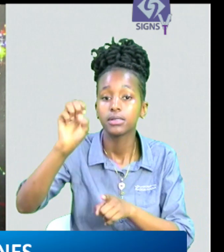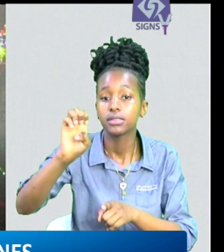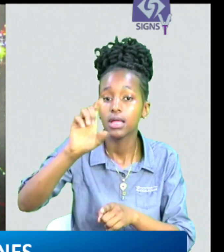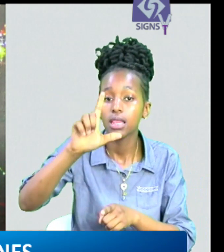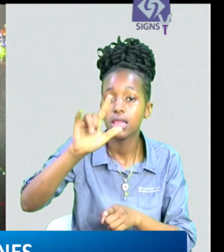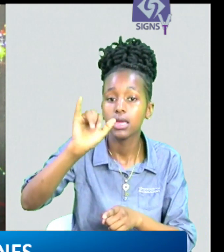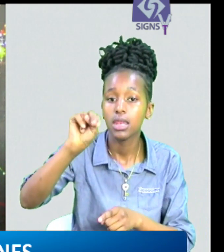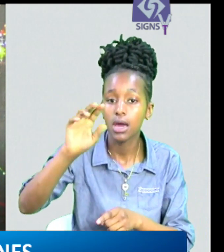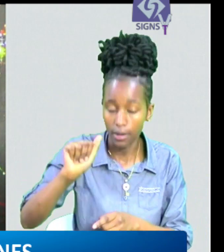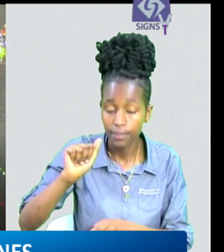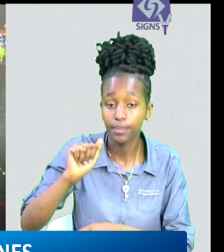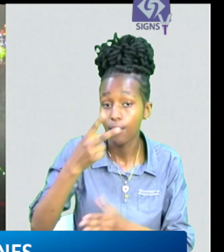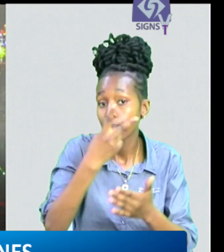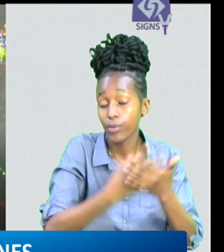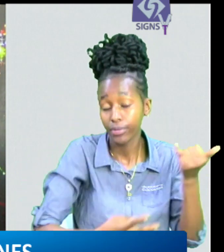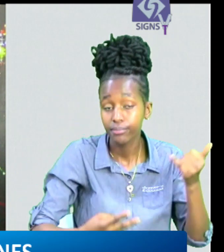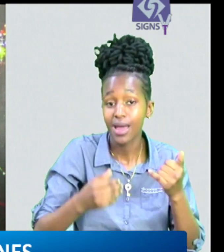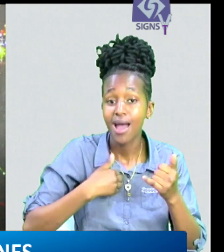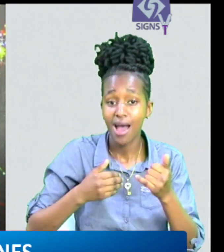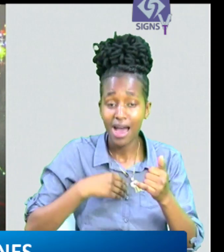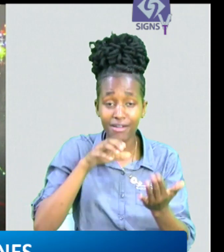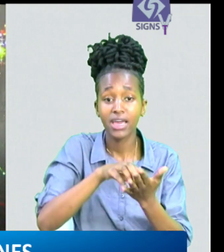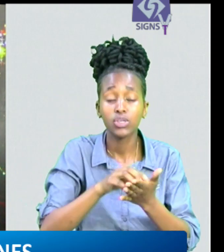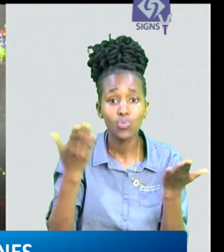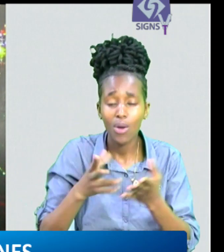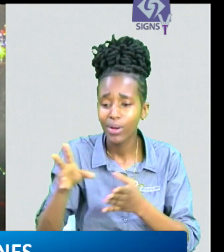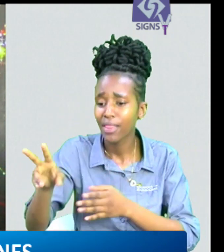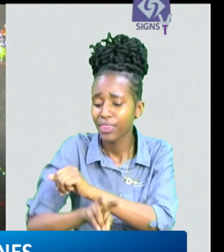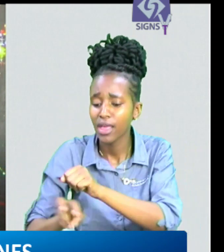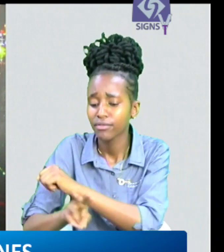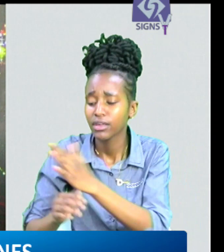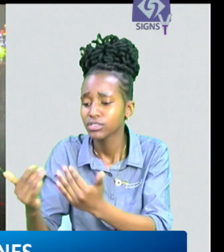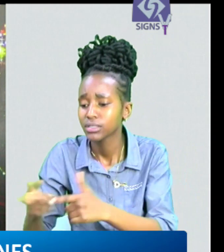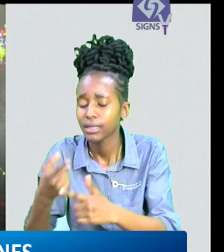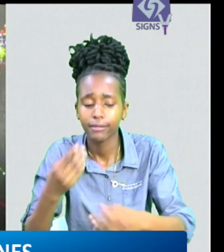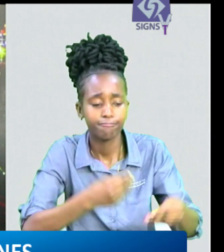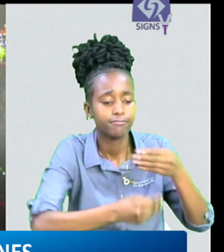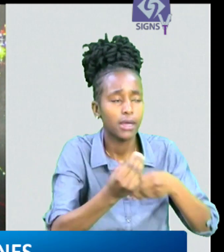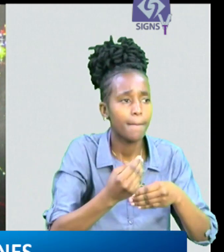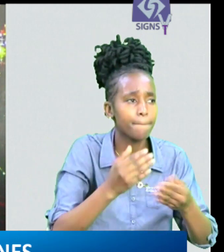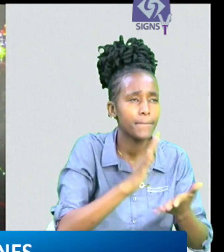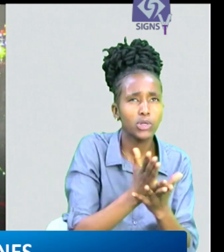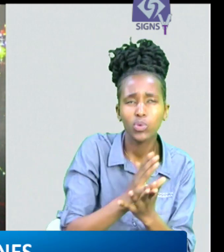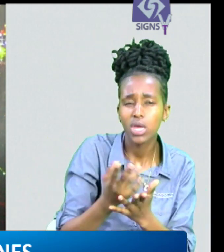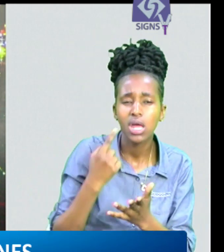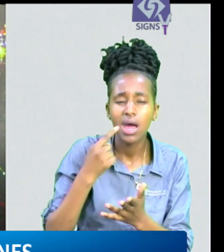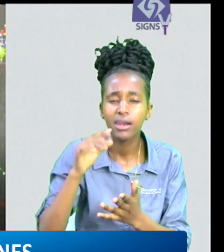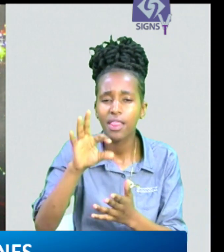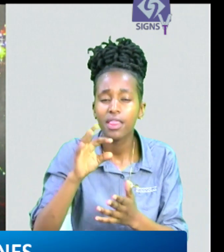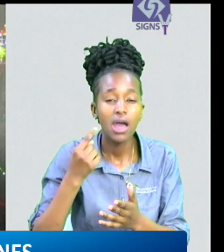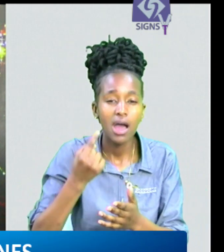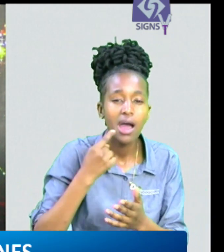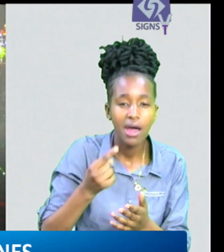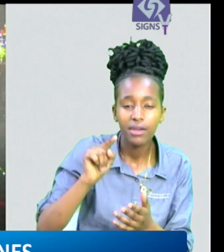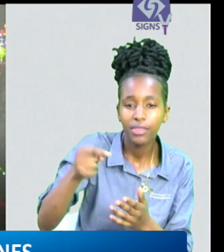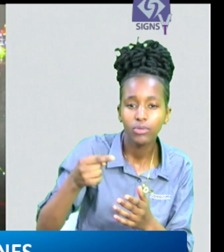and fred leparan and selena award adundo were charged with stealing and selling babies